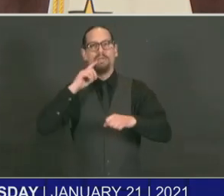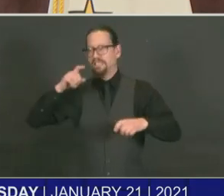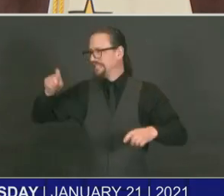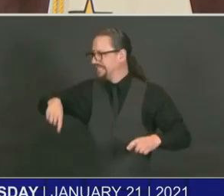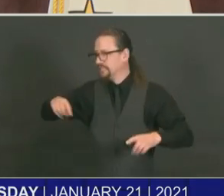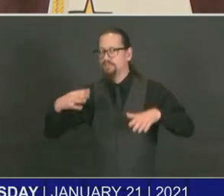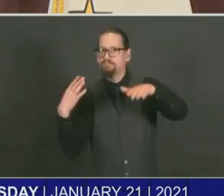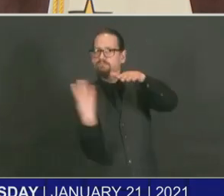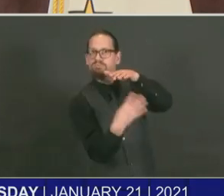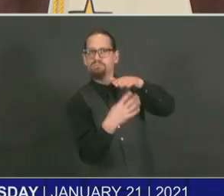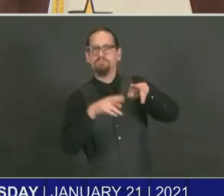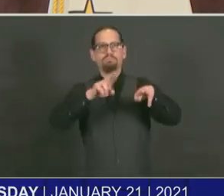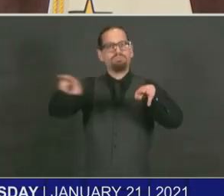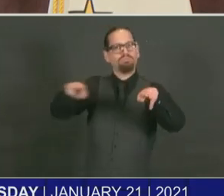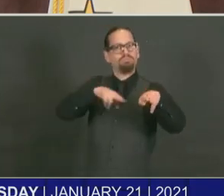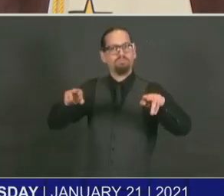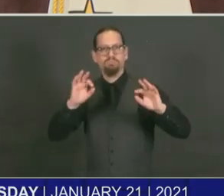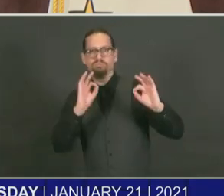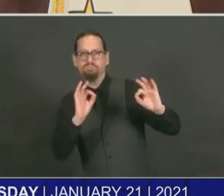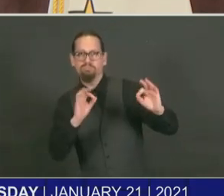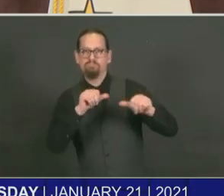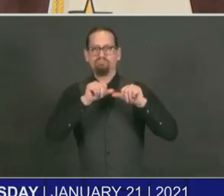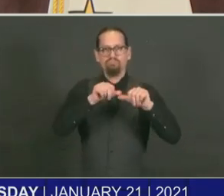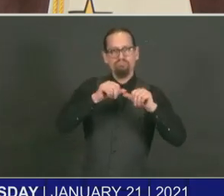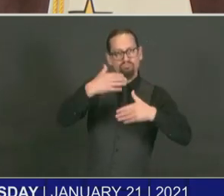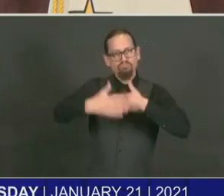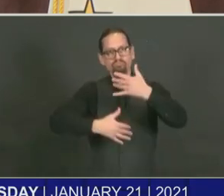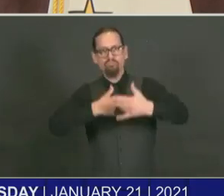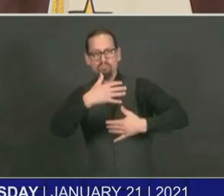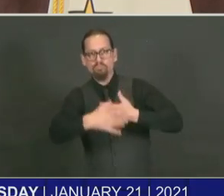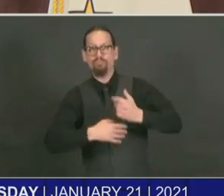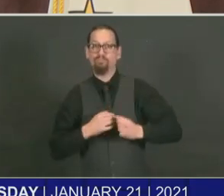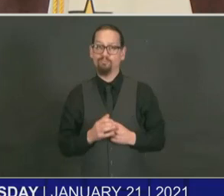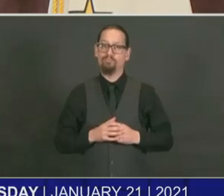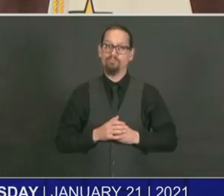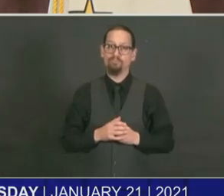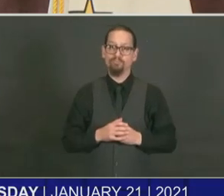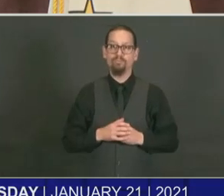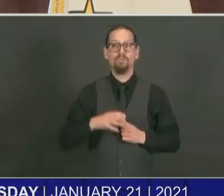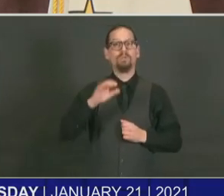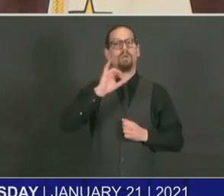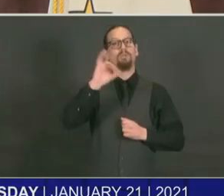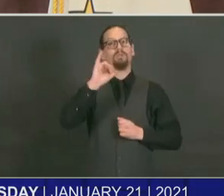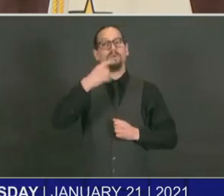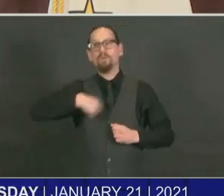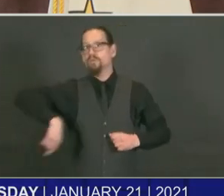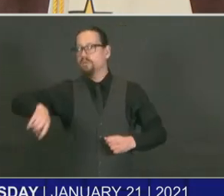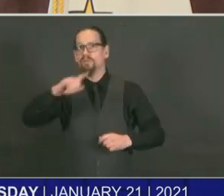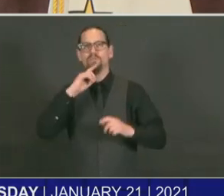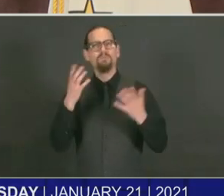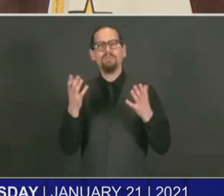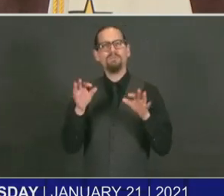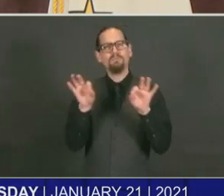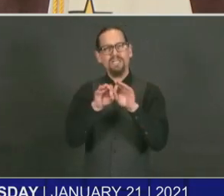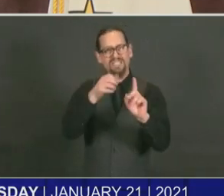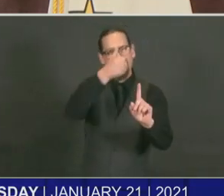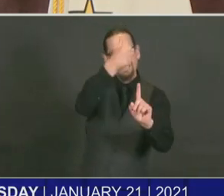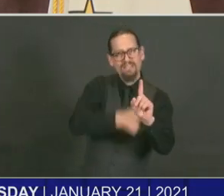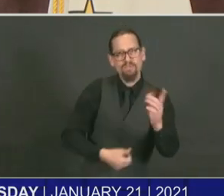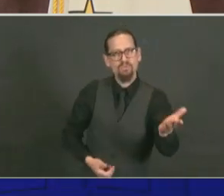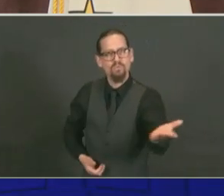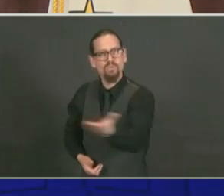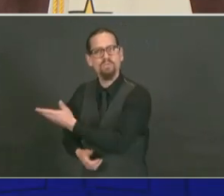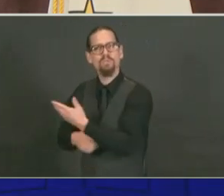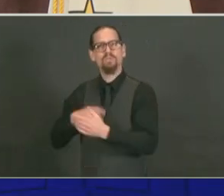Obviously, every one of us wants to prevent any more loss of life. And as a second